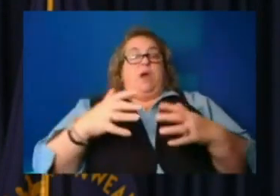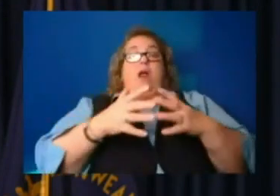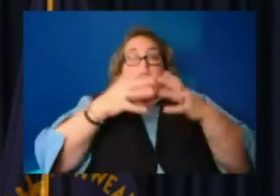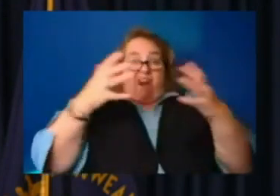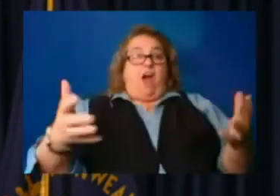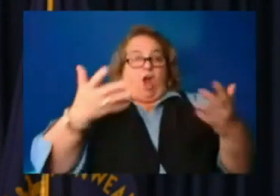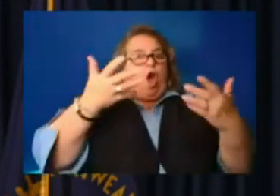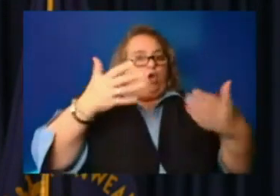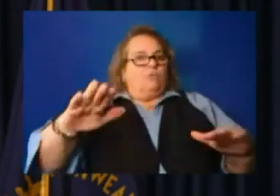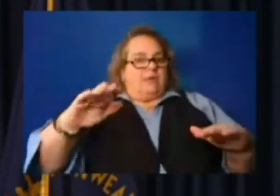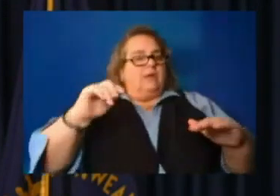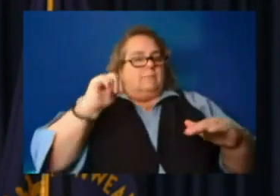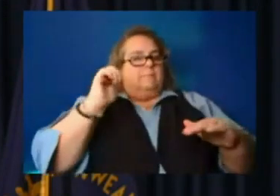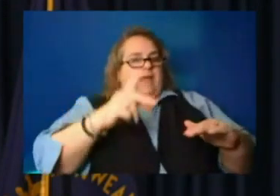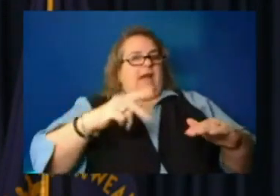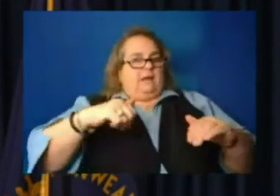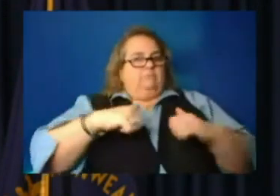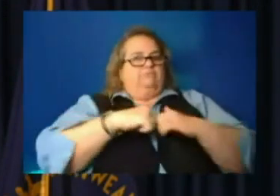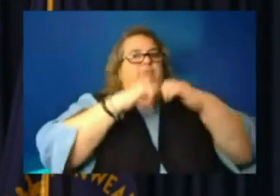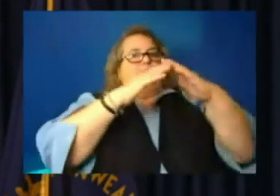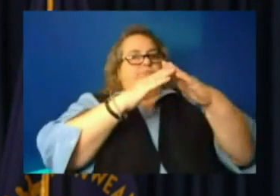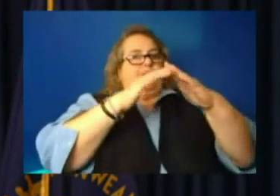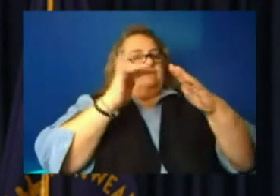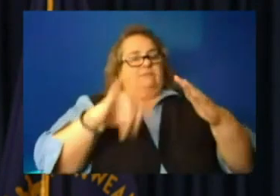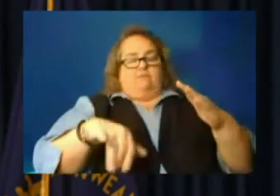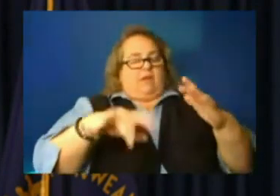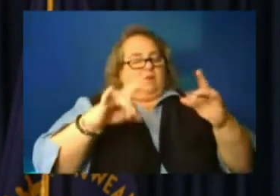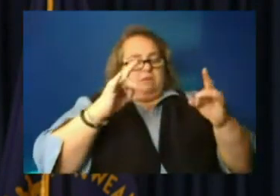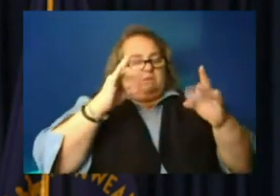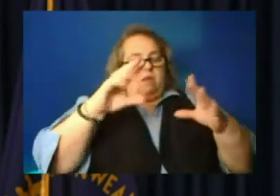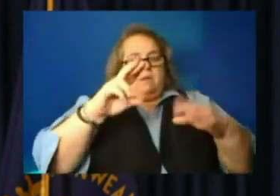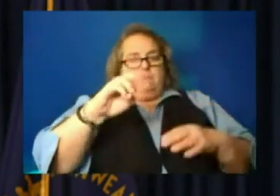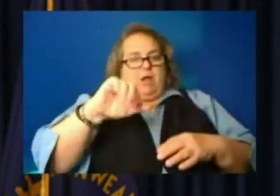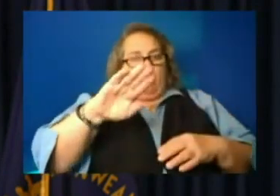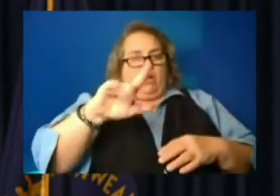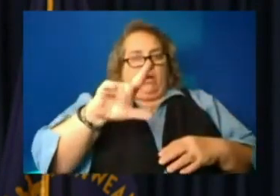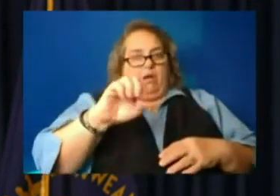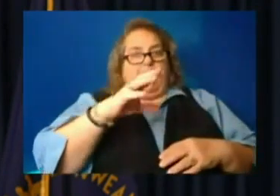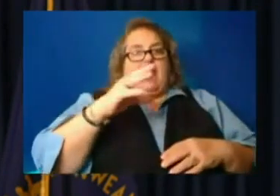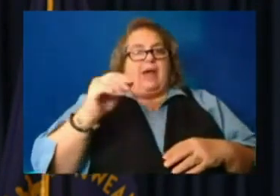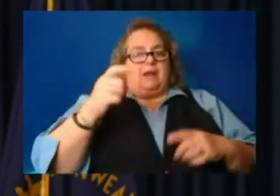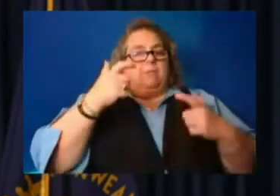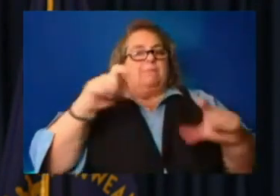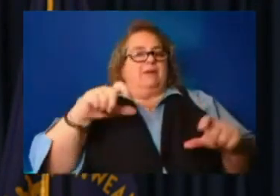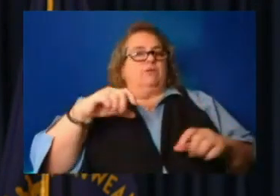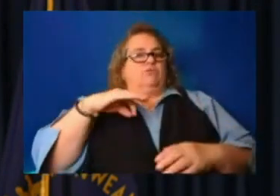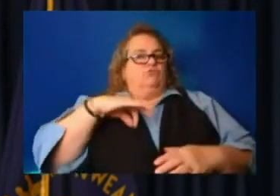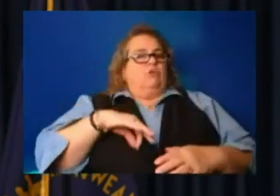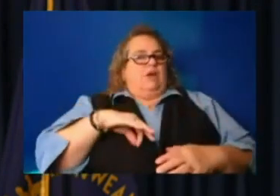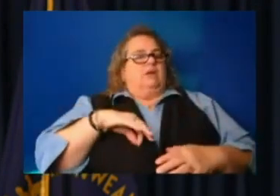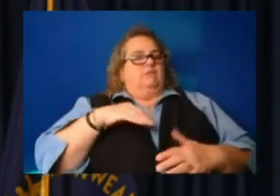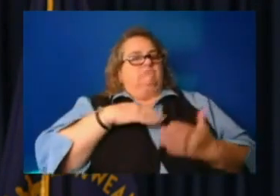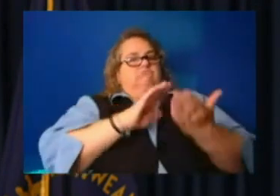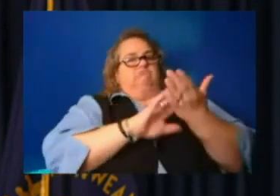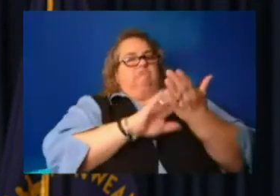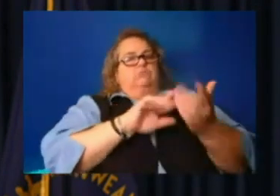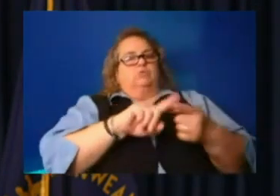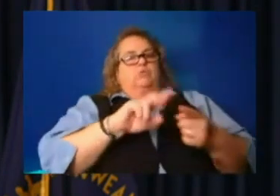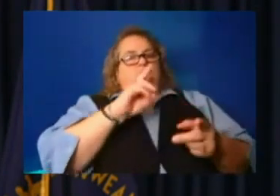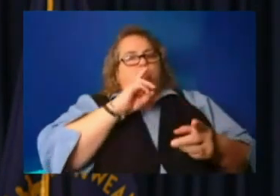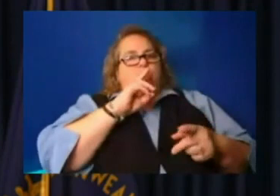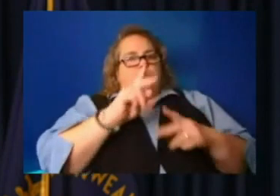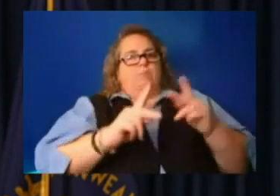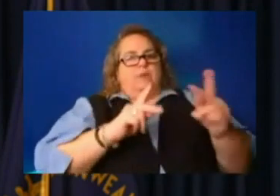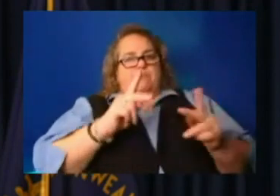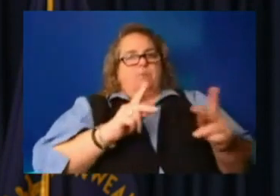um, a miracle and a huge credit, uh, to the water folks, uh, in each